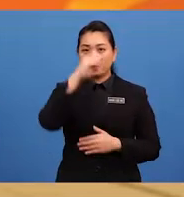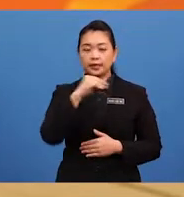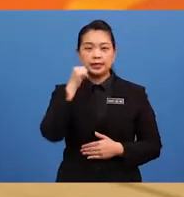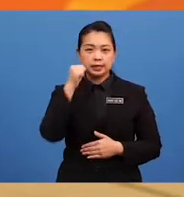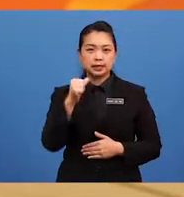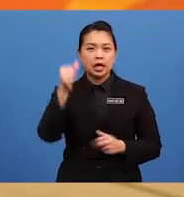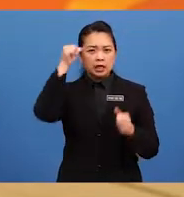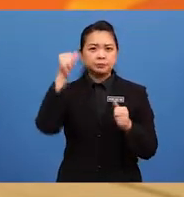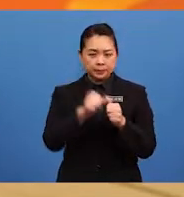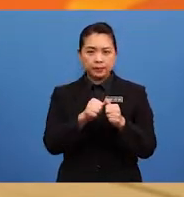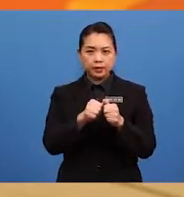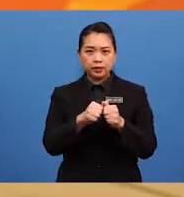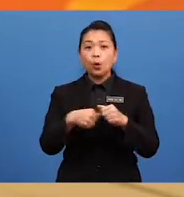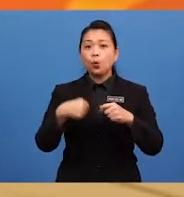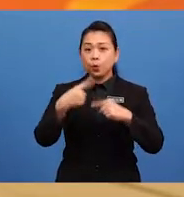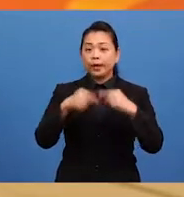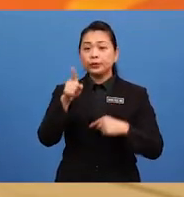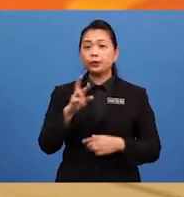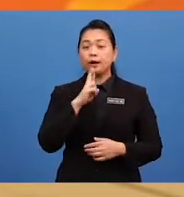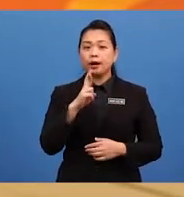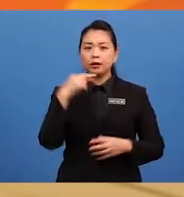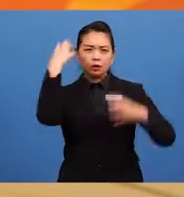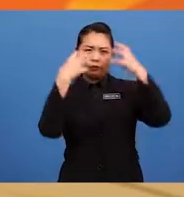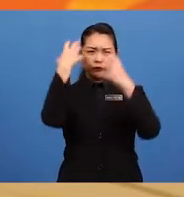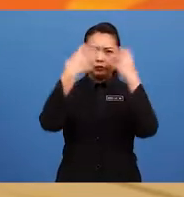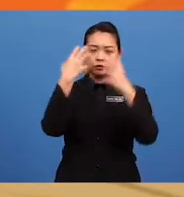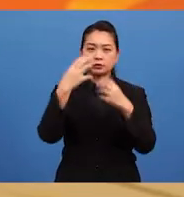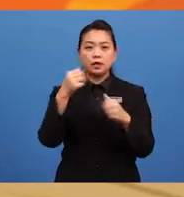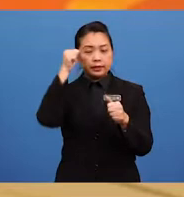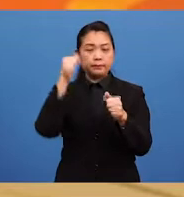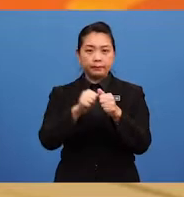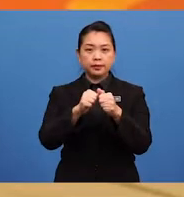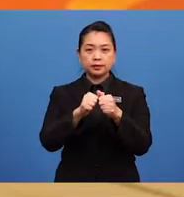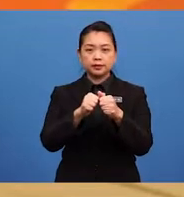you are confused, just think of these two types of guys, okay?